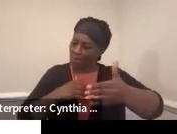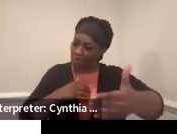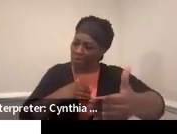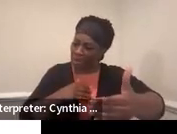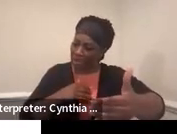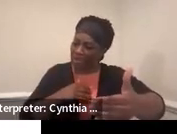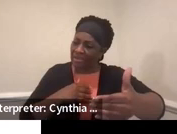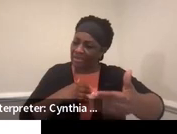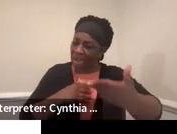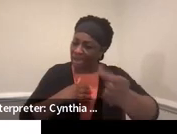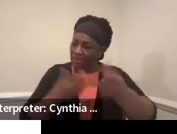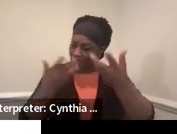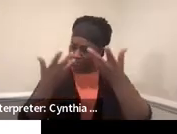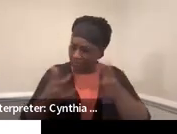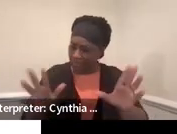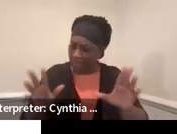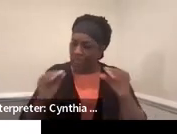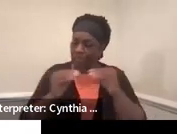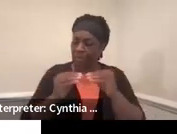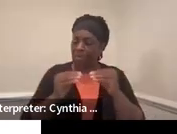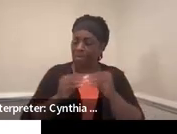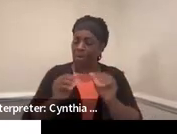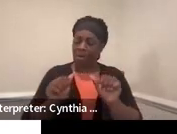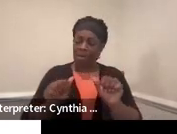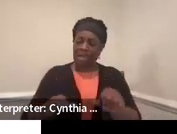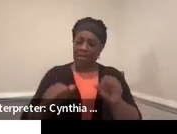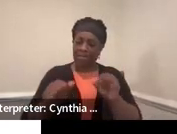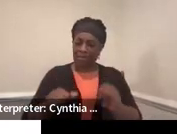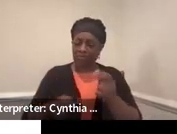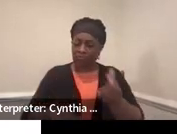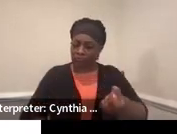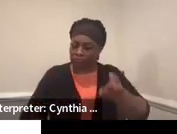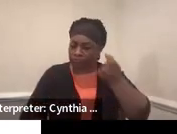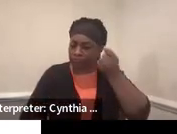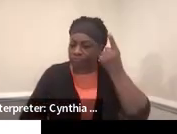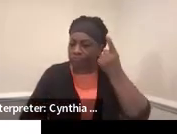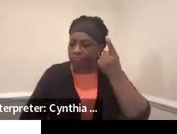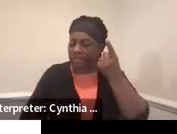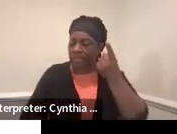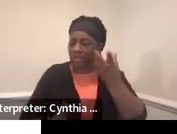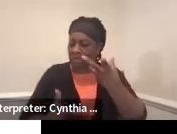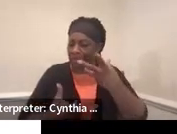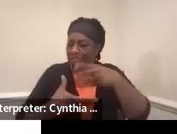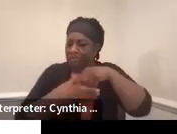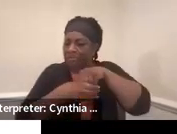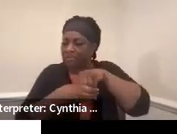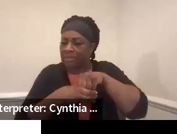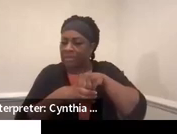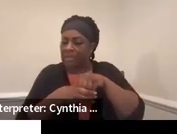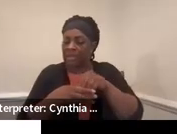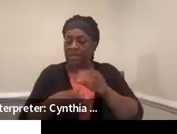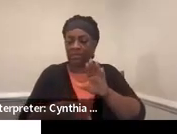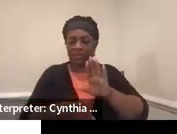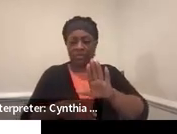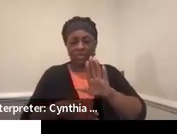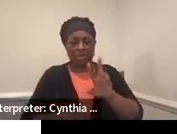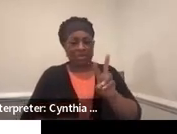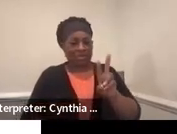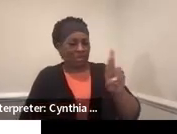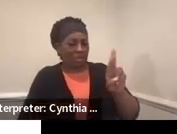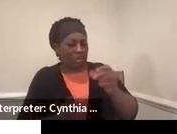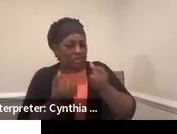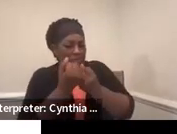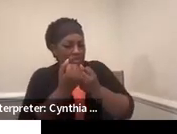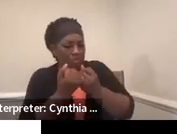career. So the more they are able to grapple and participate in VR support,